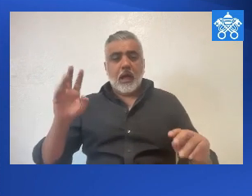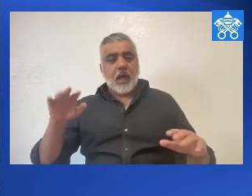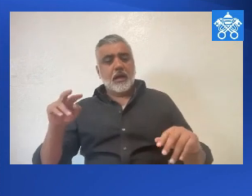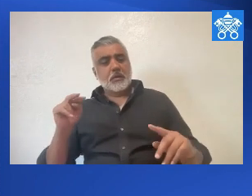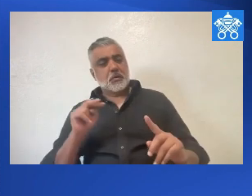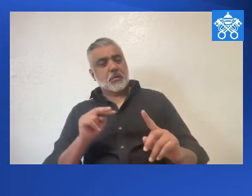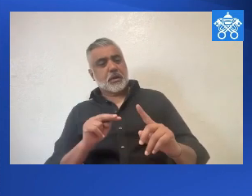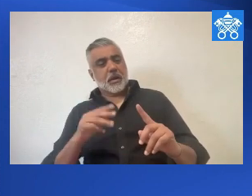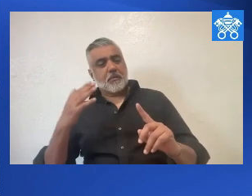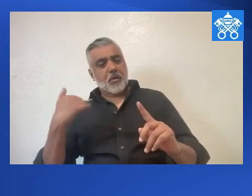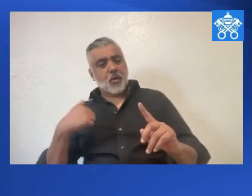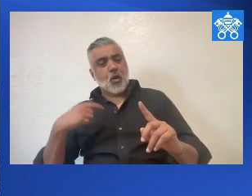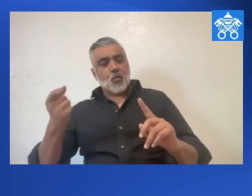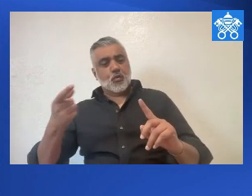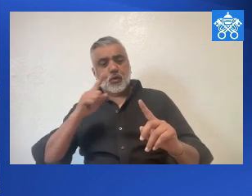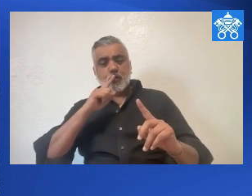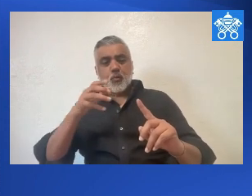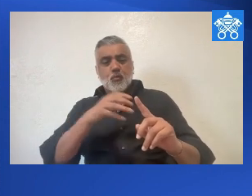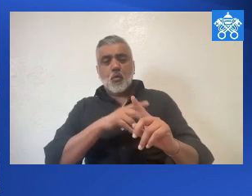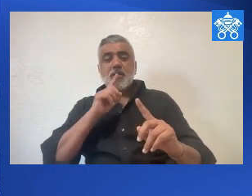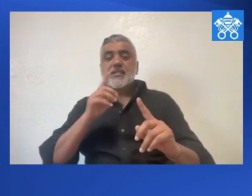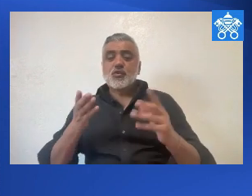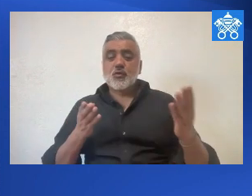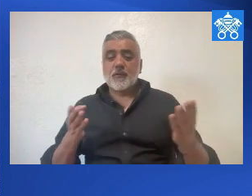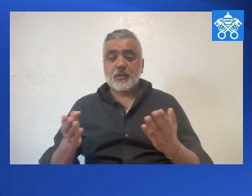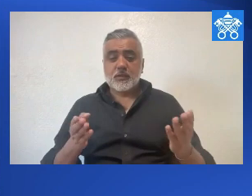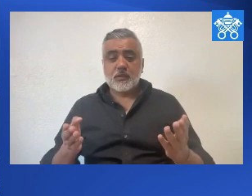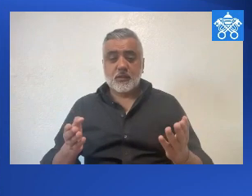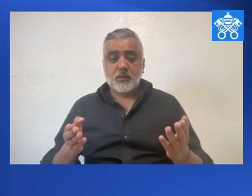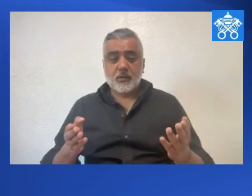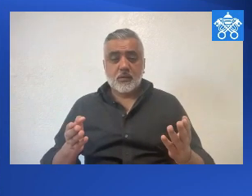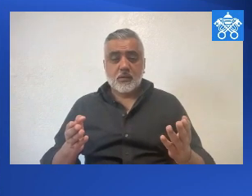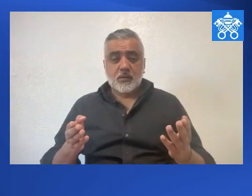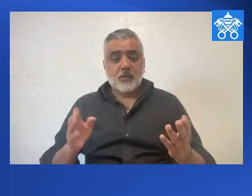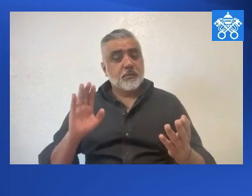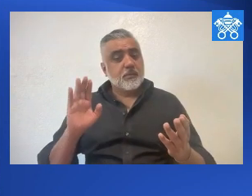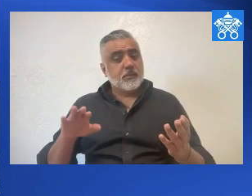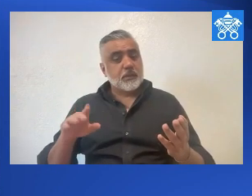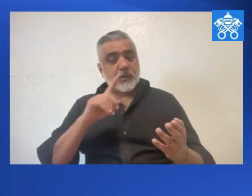And looking at her in glory, we understand that the true power is service,